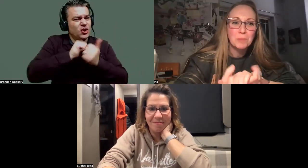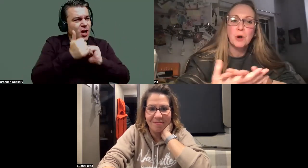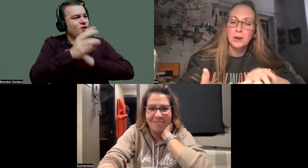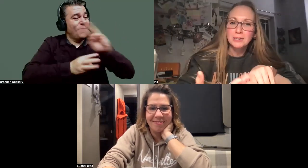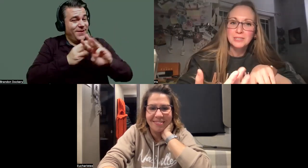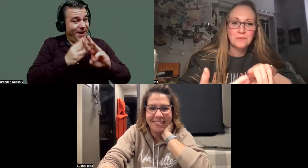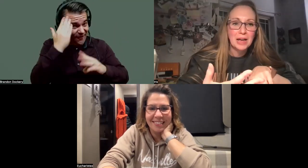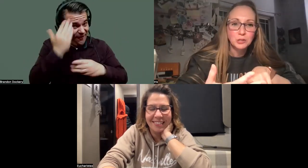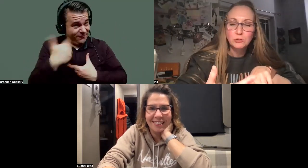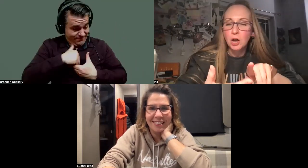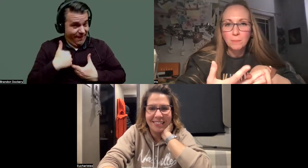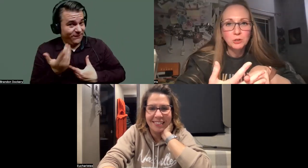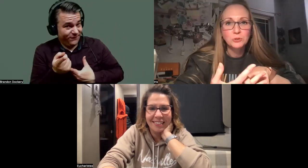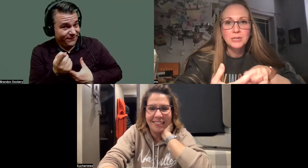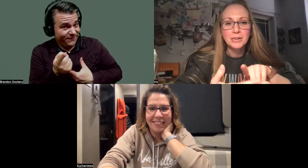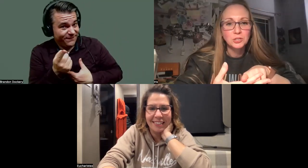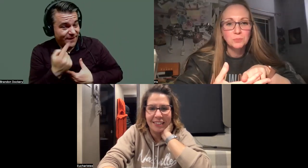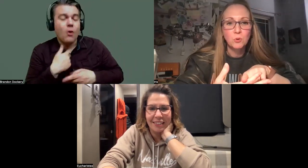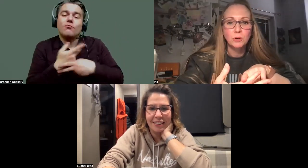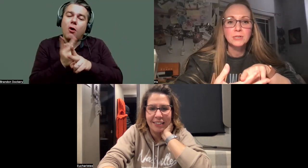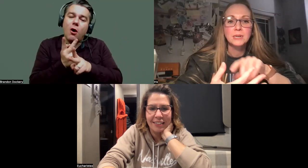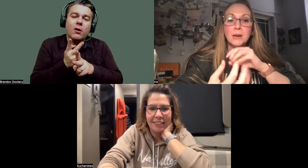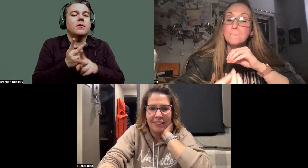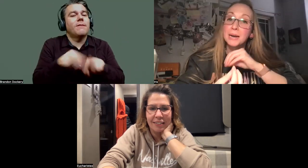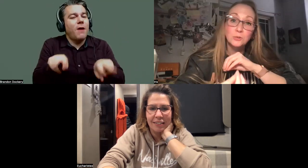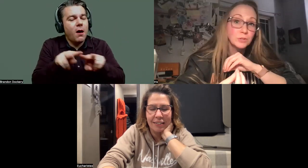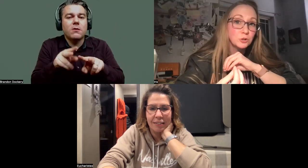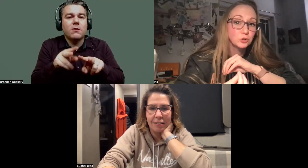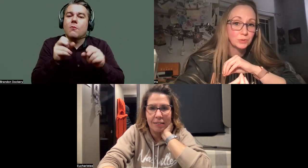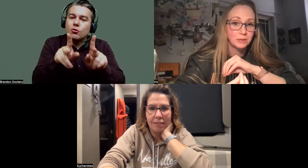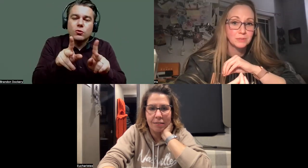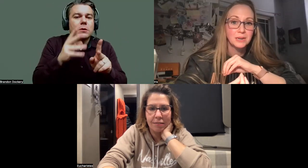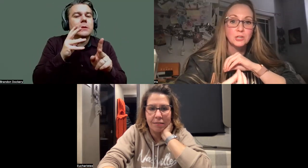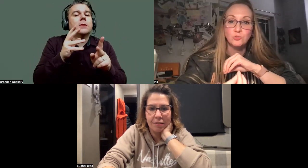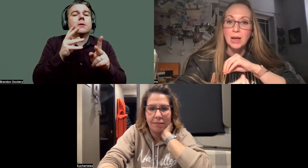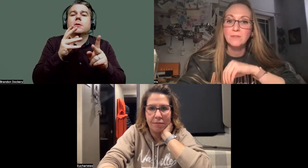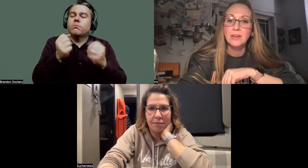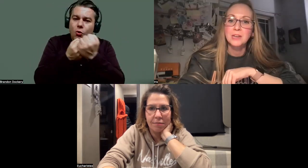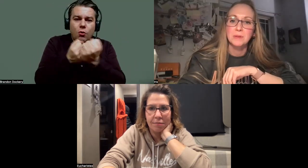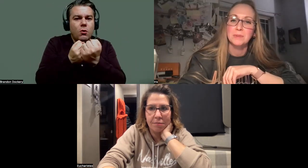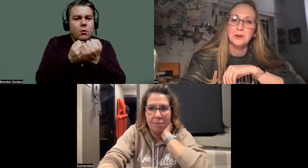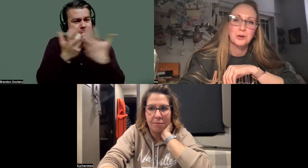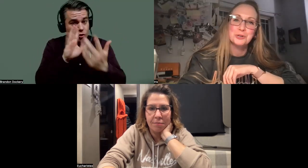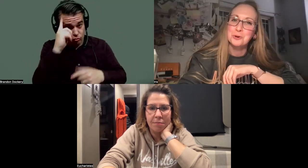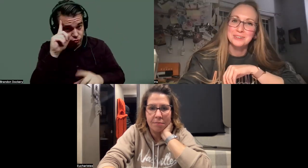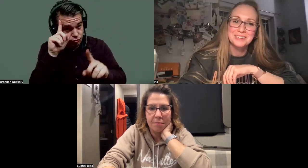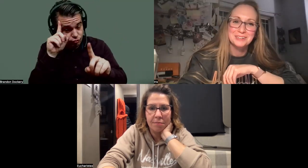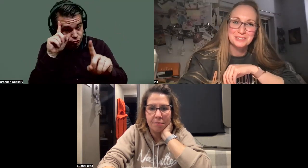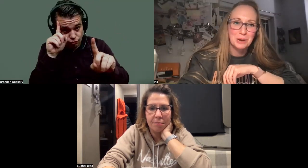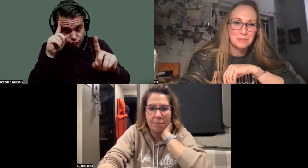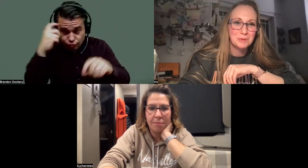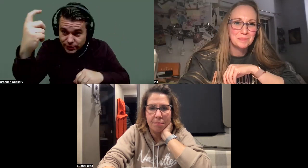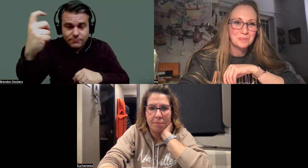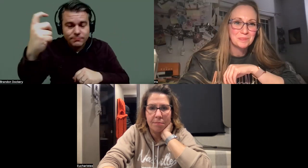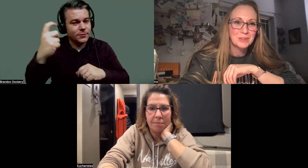All right. Our products, values, opportunity, and support combined with your dreams, drive, and commitment are totally